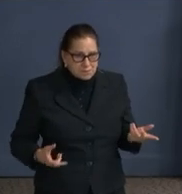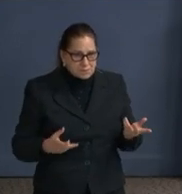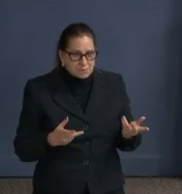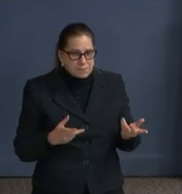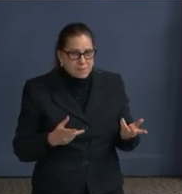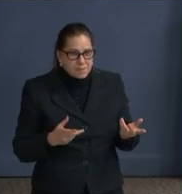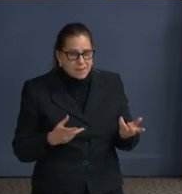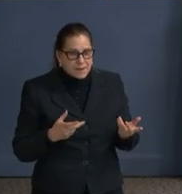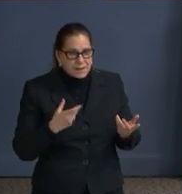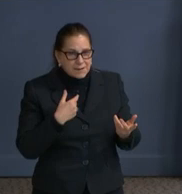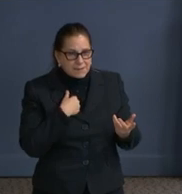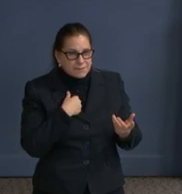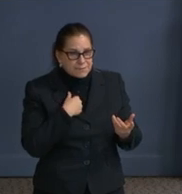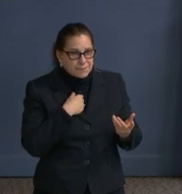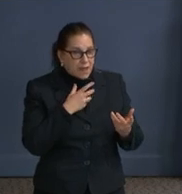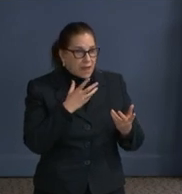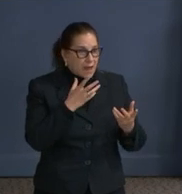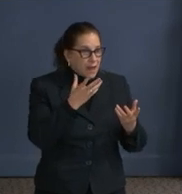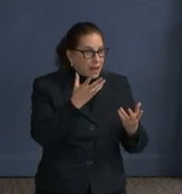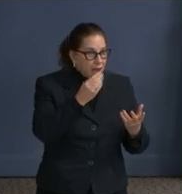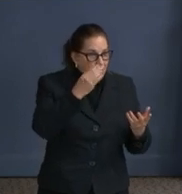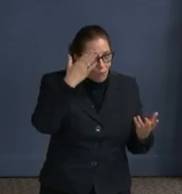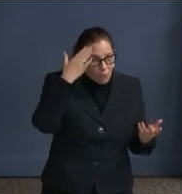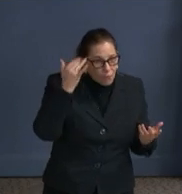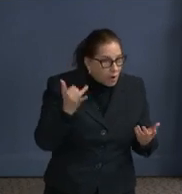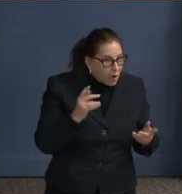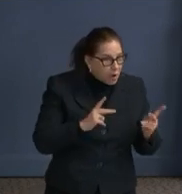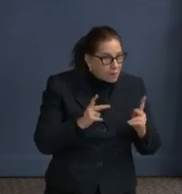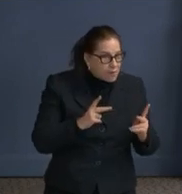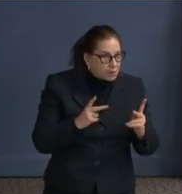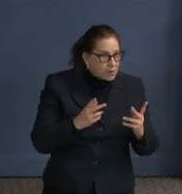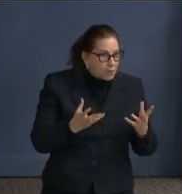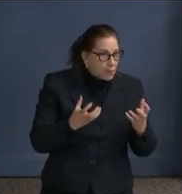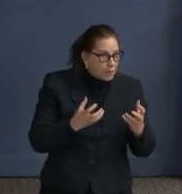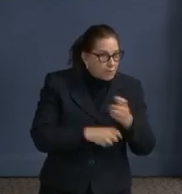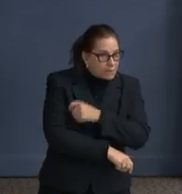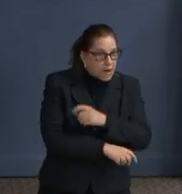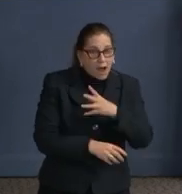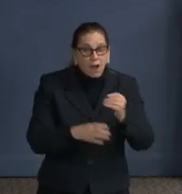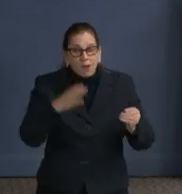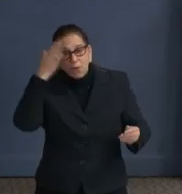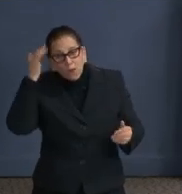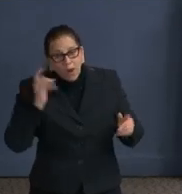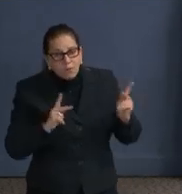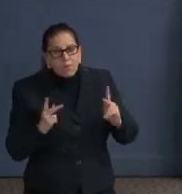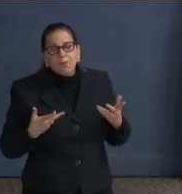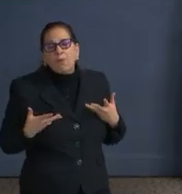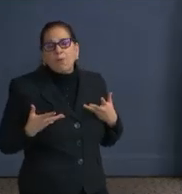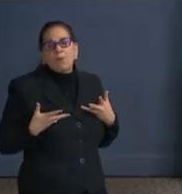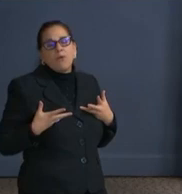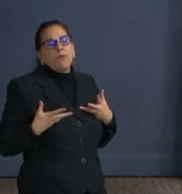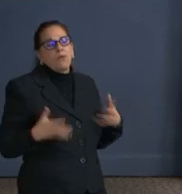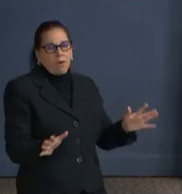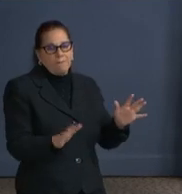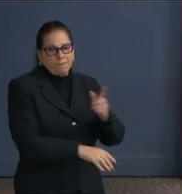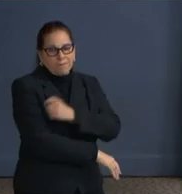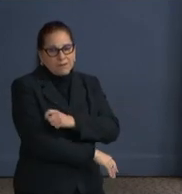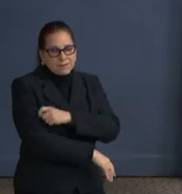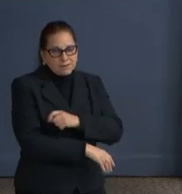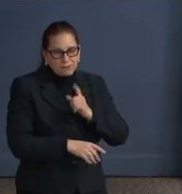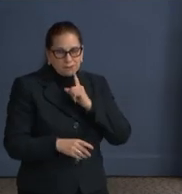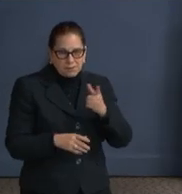why people get vaccinated and why people don't get vaccinated. So that drives that some of the earlier discussions that we